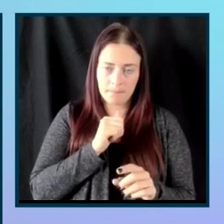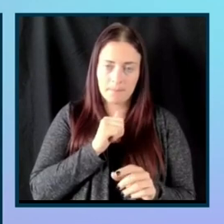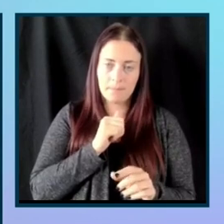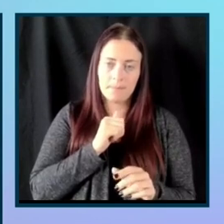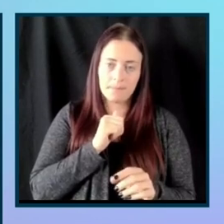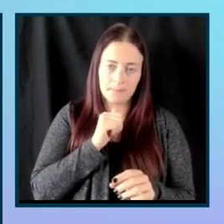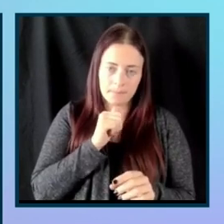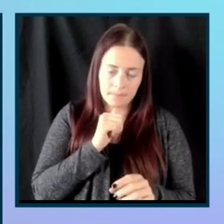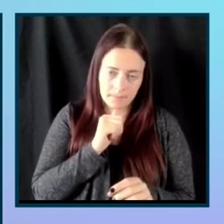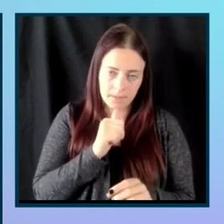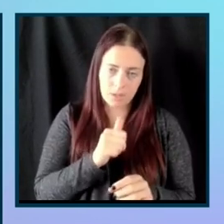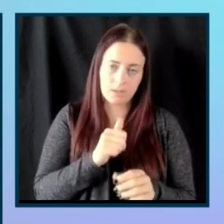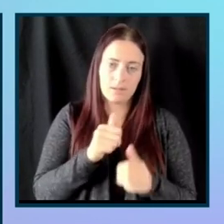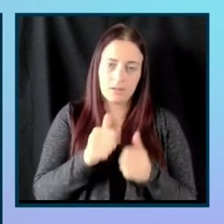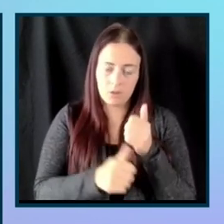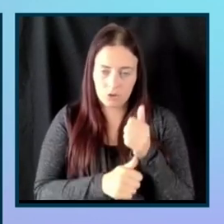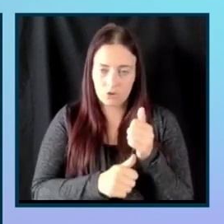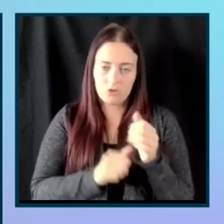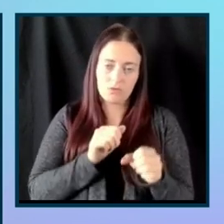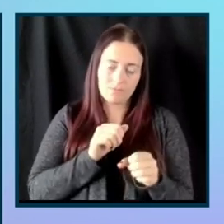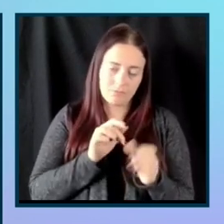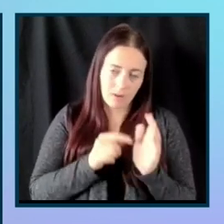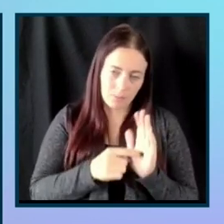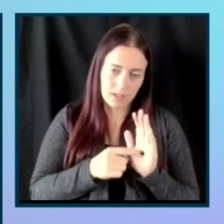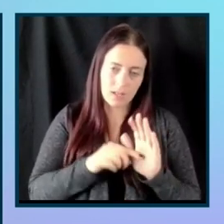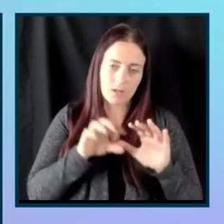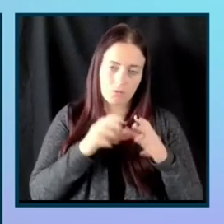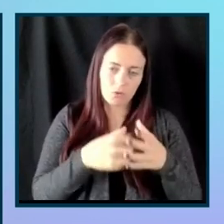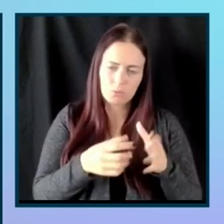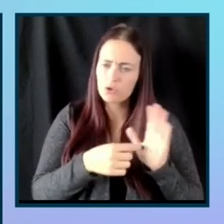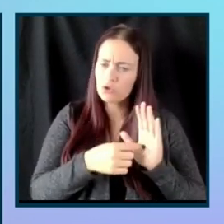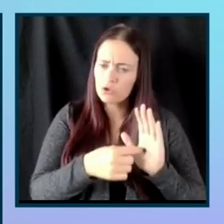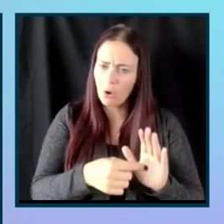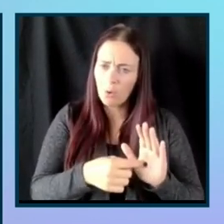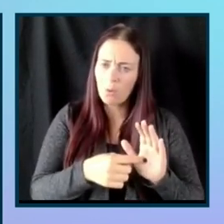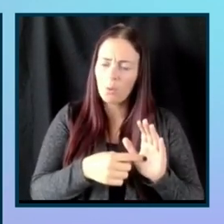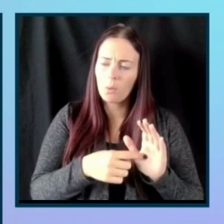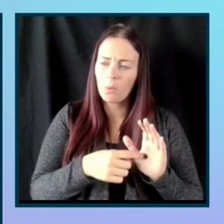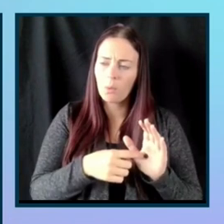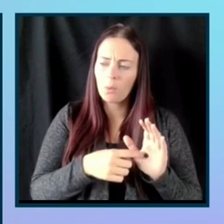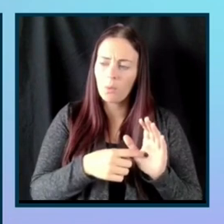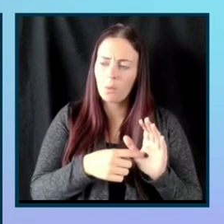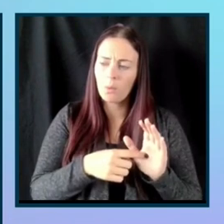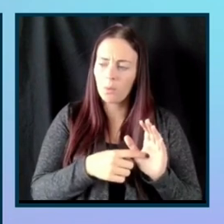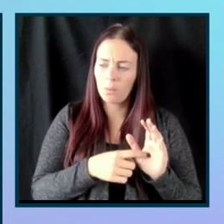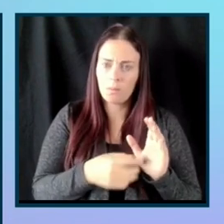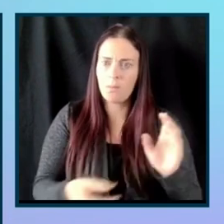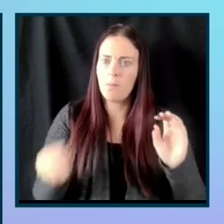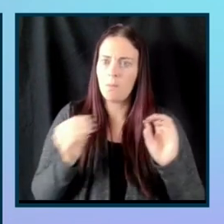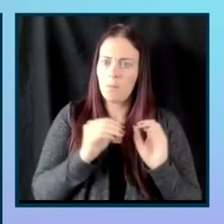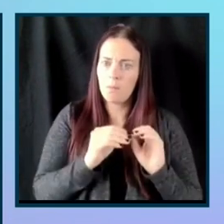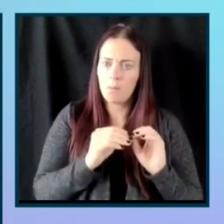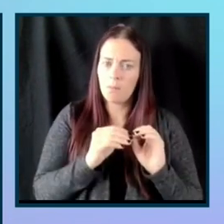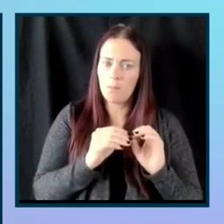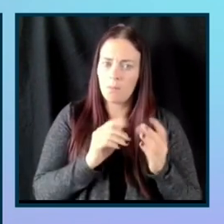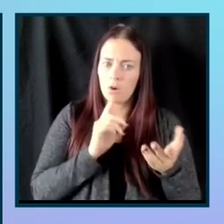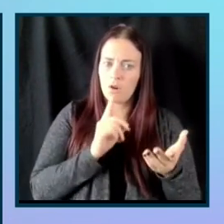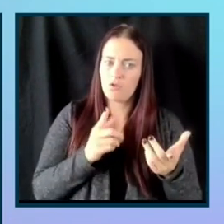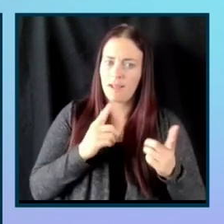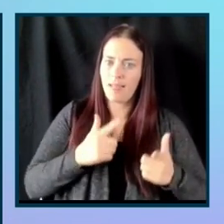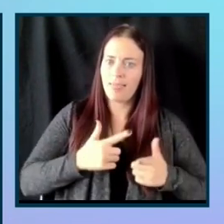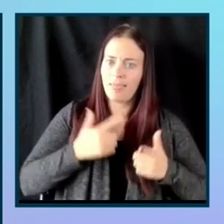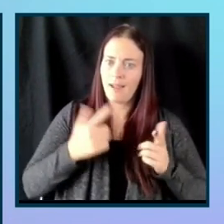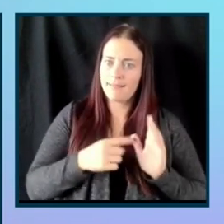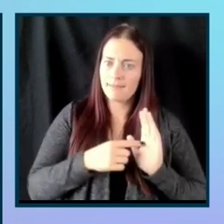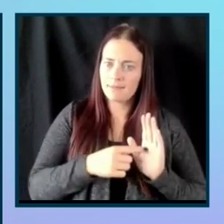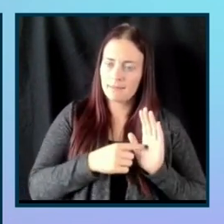depicted in a way that is more of real life than I think some